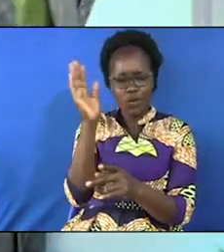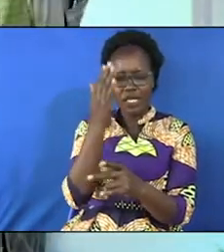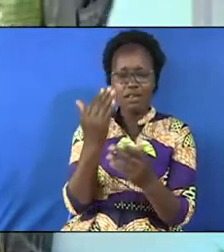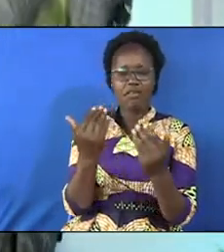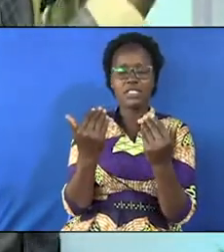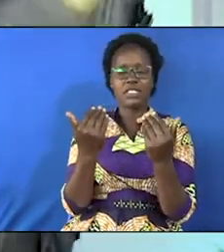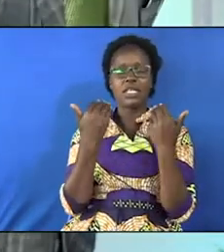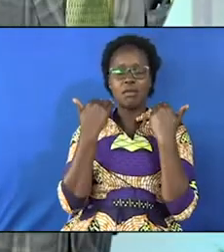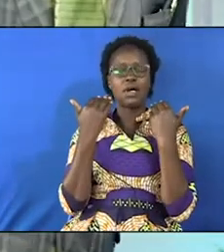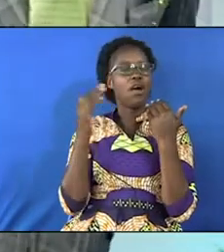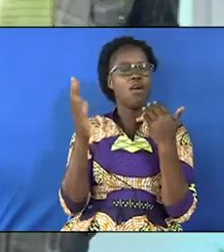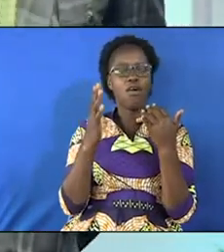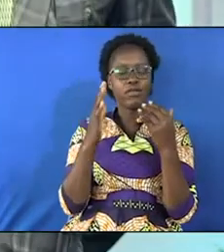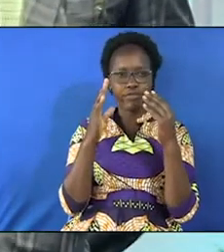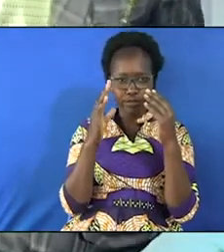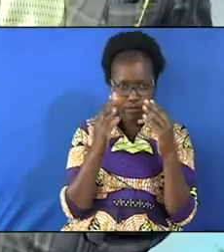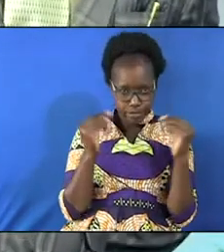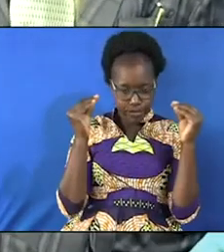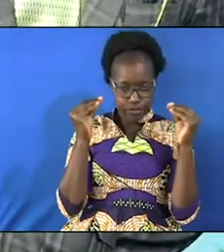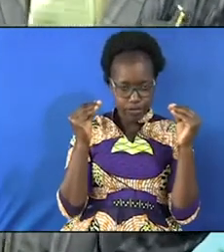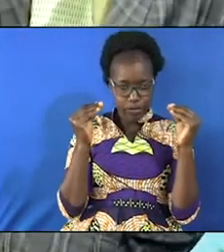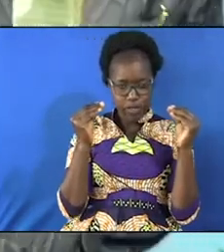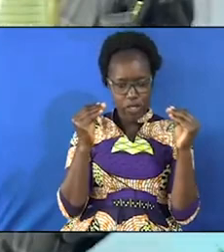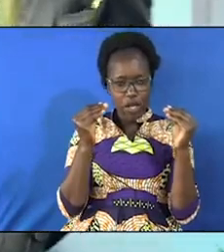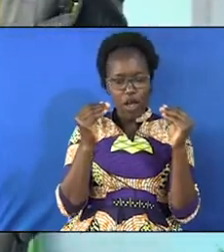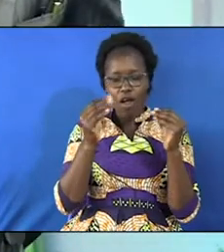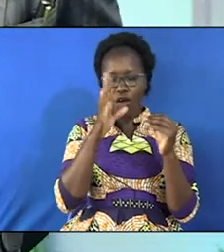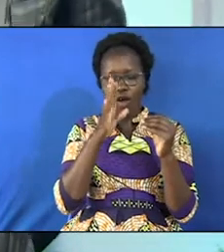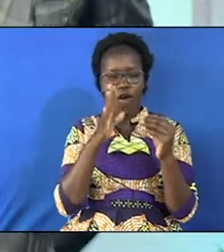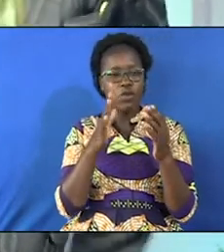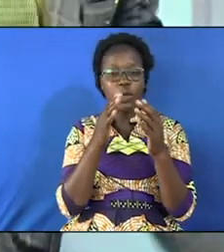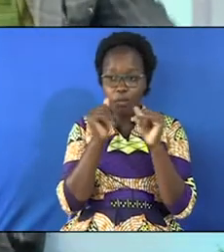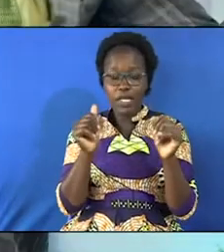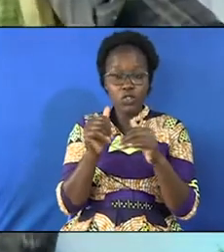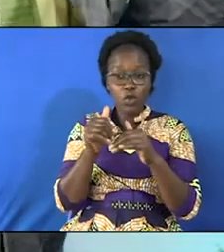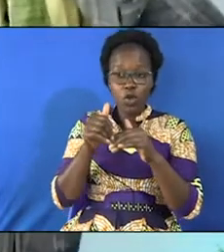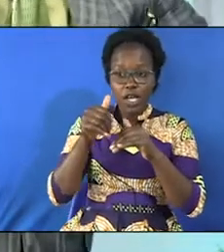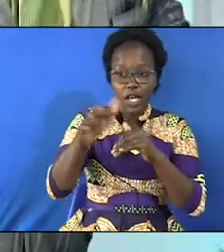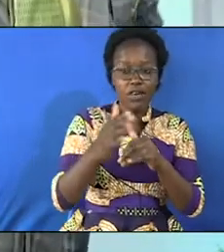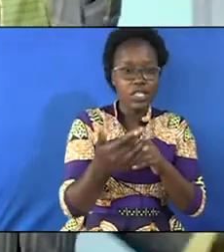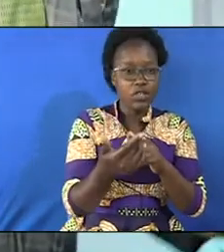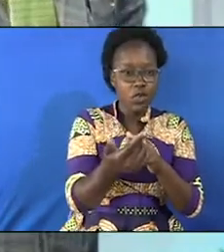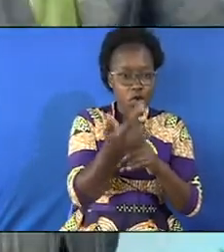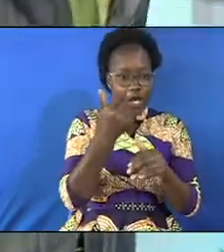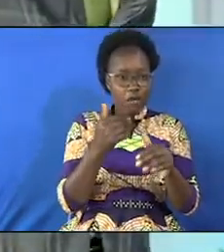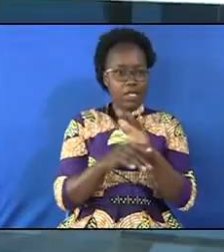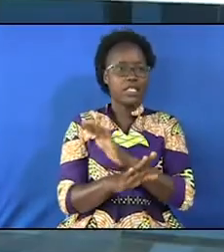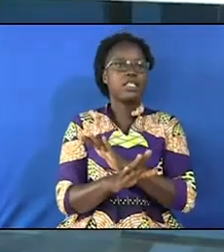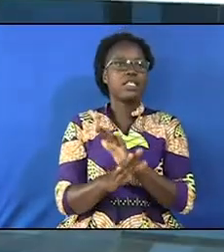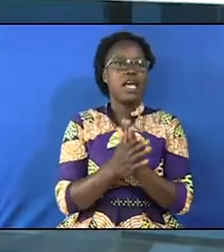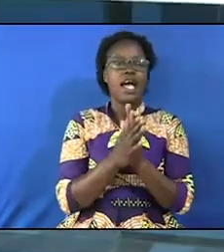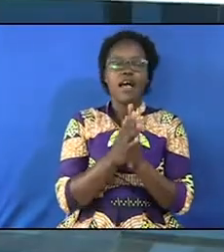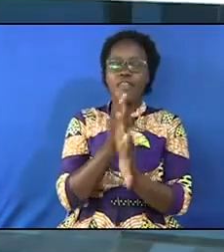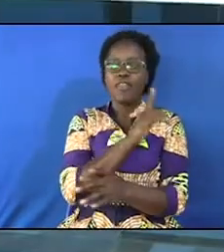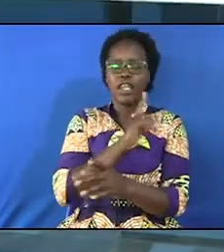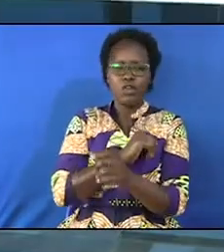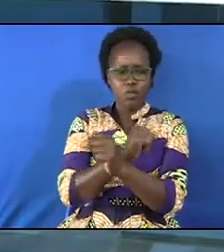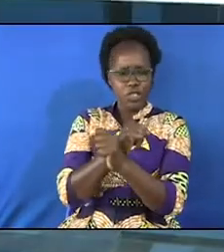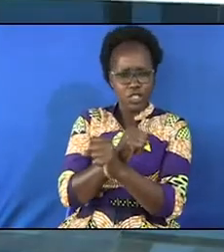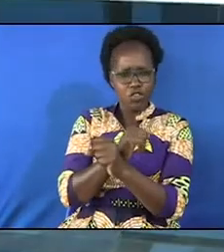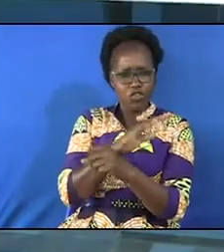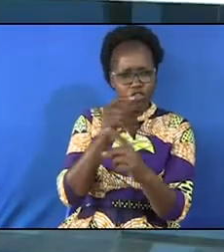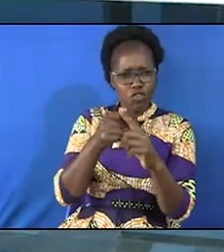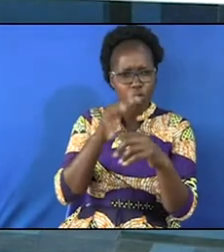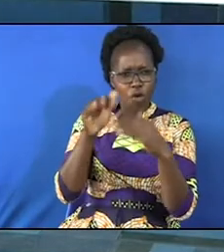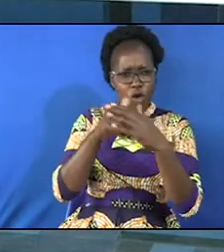slumber nor sleeps the Lord will bless you are going out and you are coming what the Lord will preserve you from all